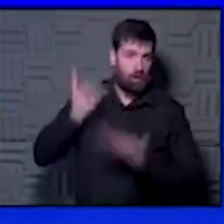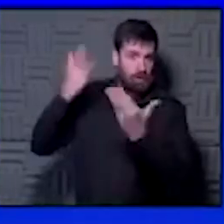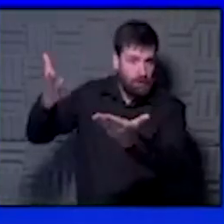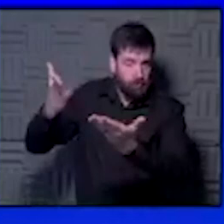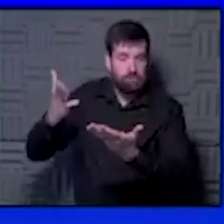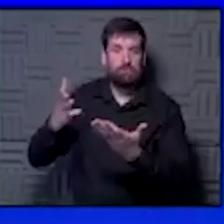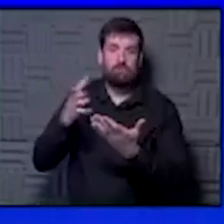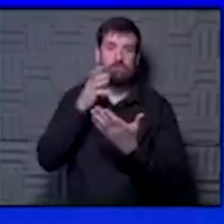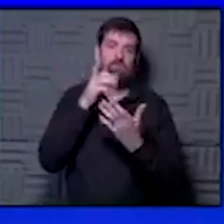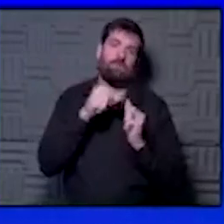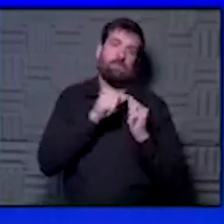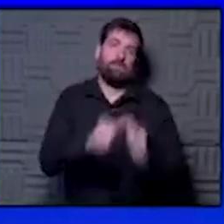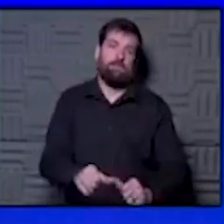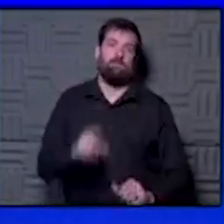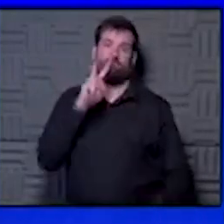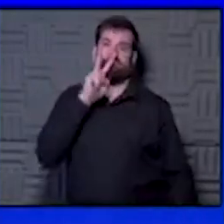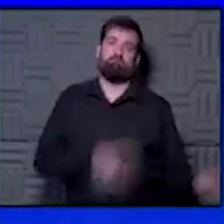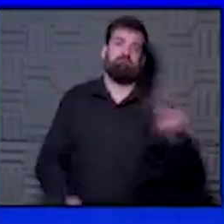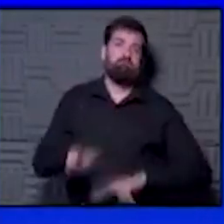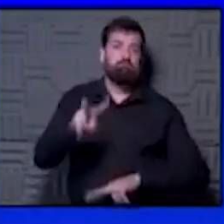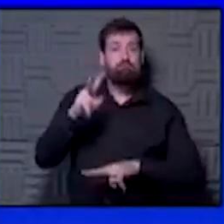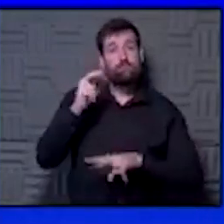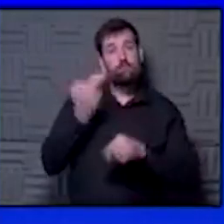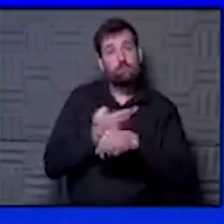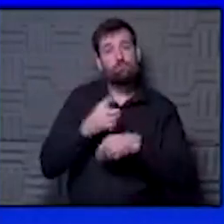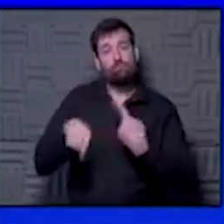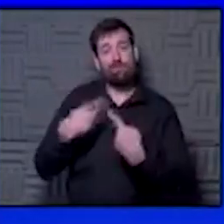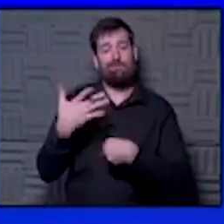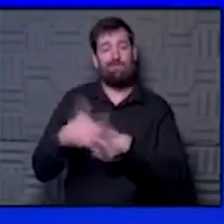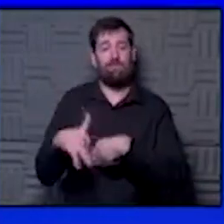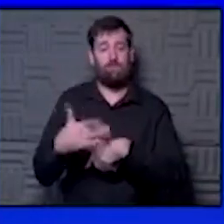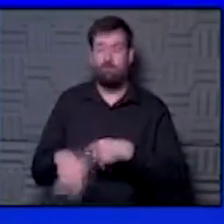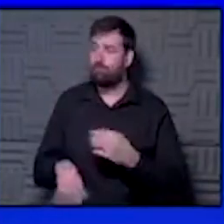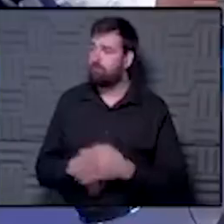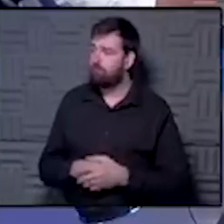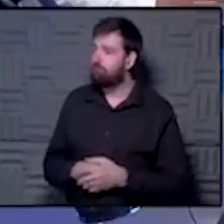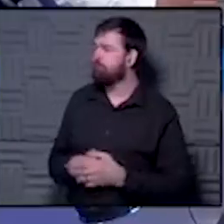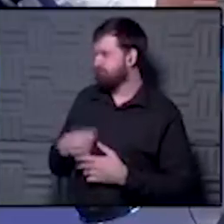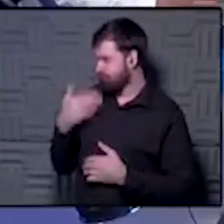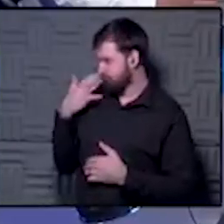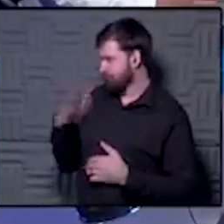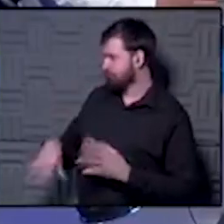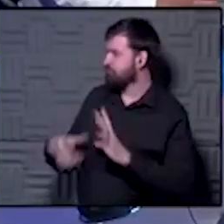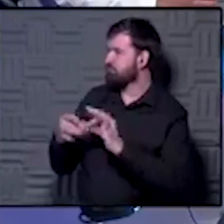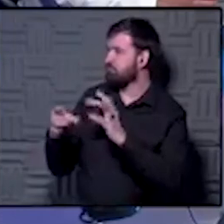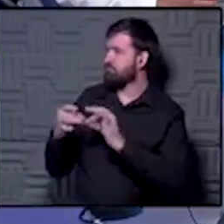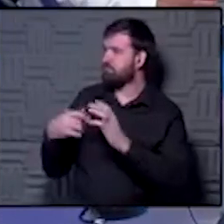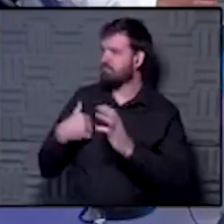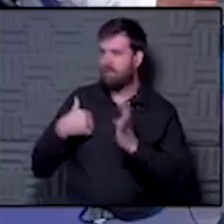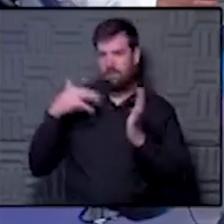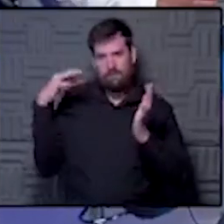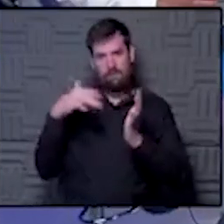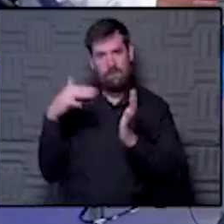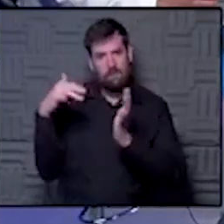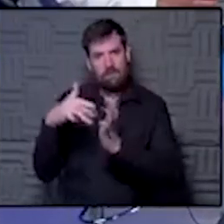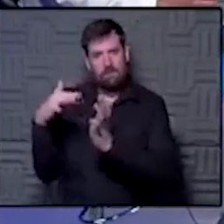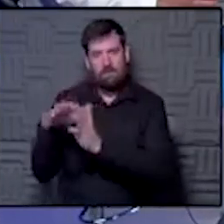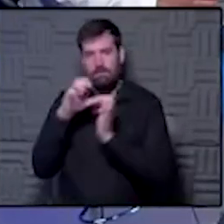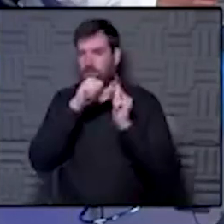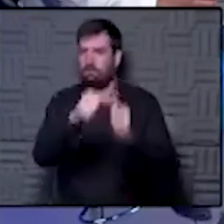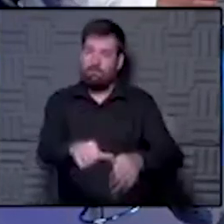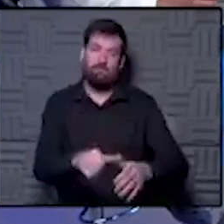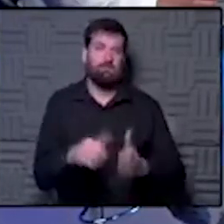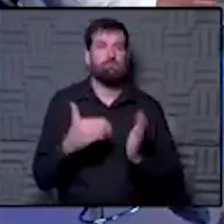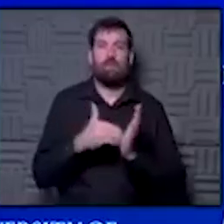So we will continue to evaluate those and use those when they're available. And I would just say, I think we are studying these things on an ongoing and